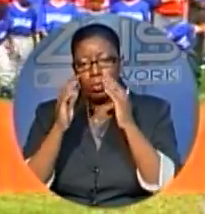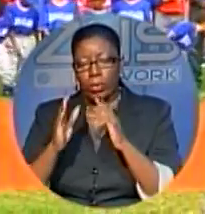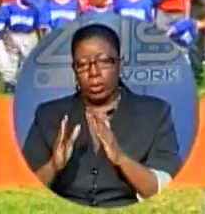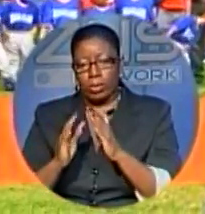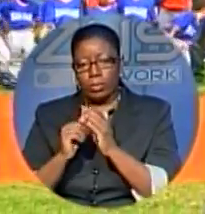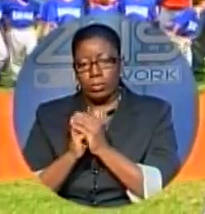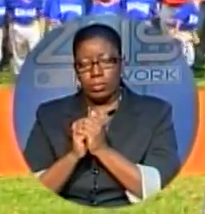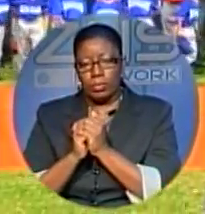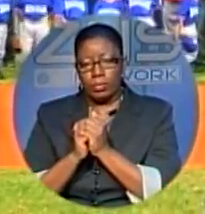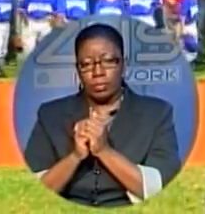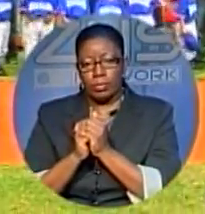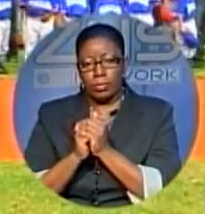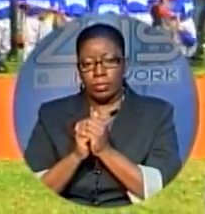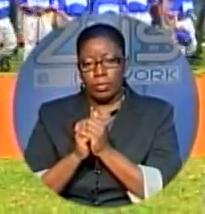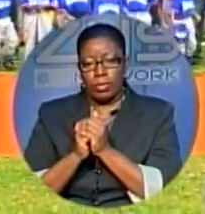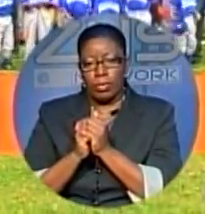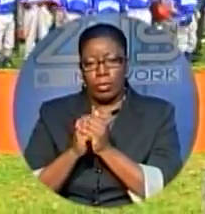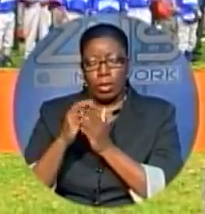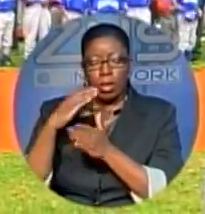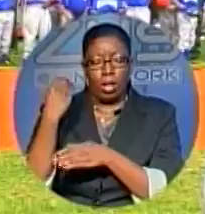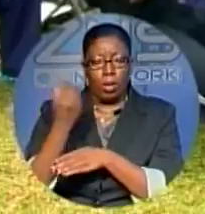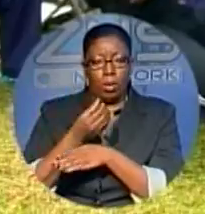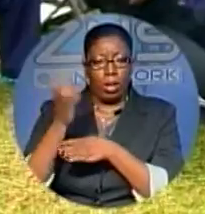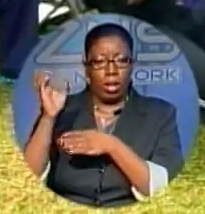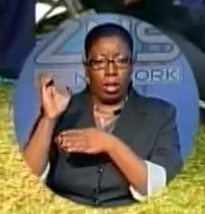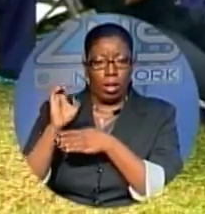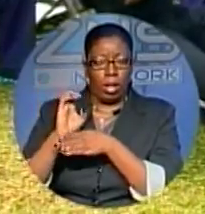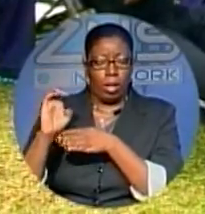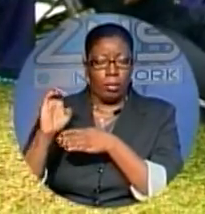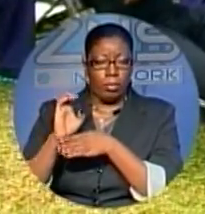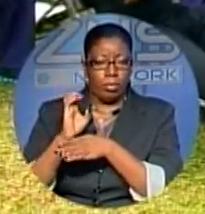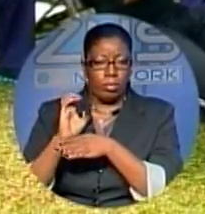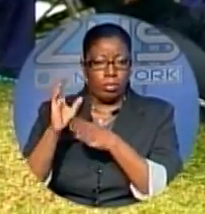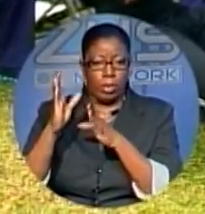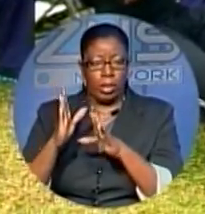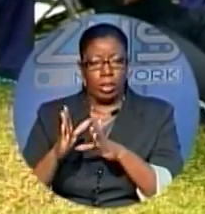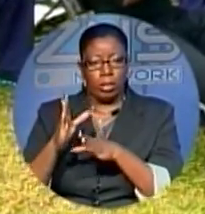our umpire extraordinaire, Philip Kemp.